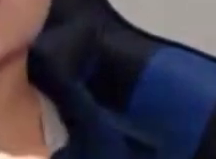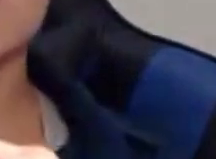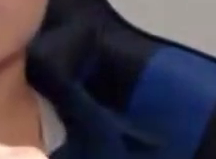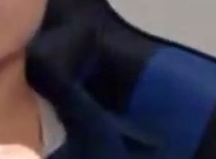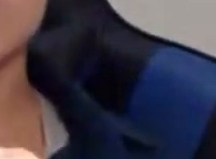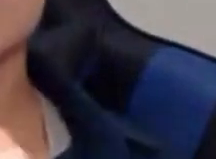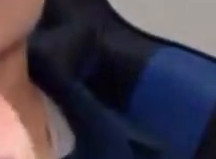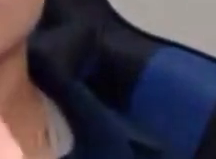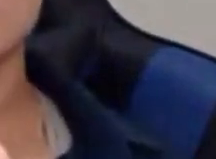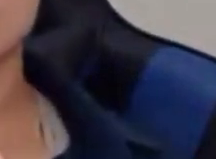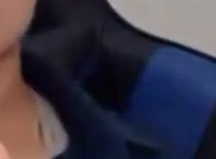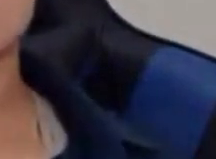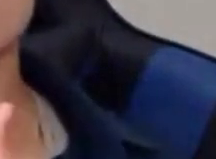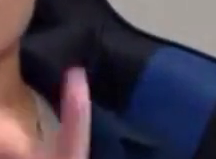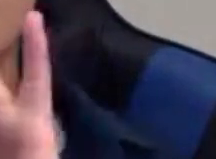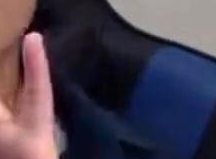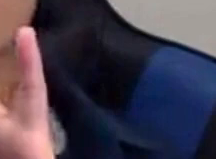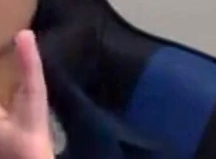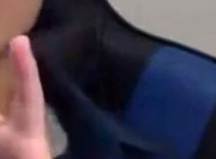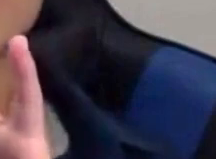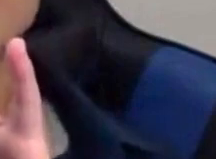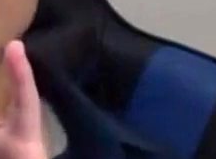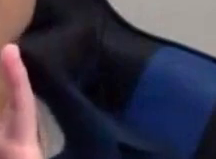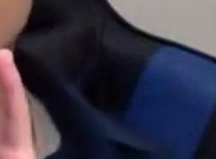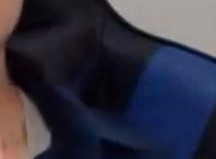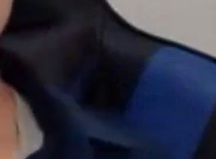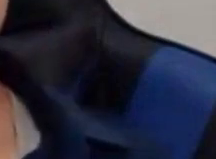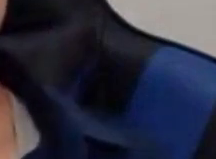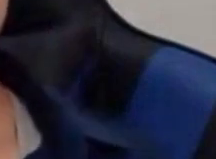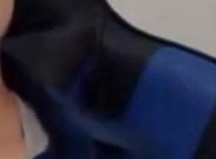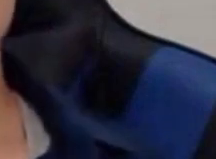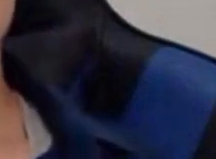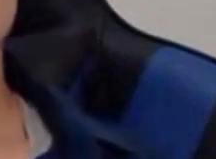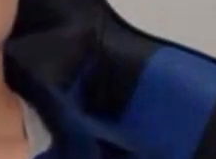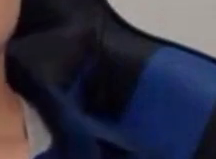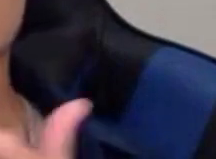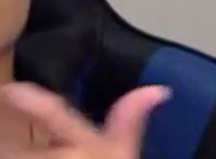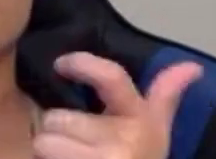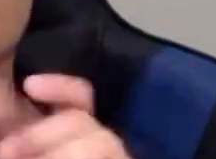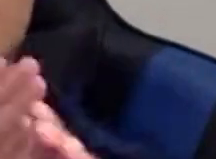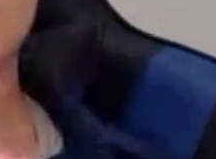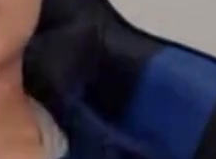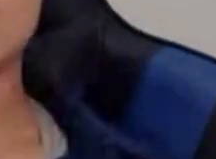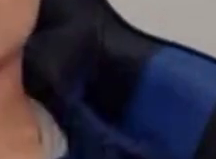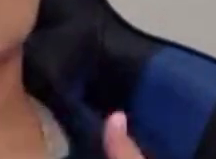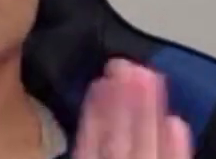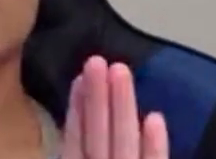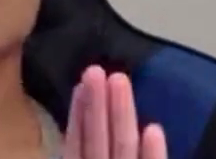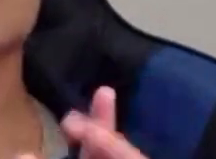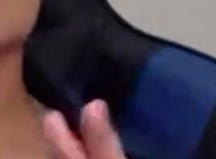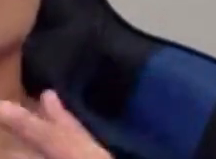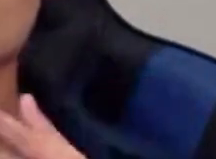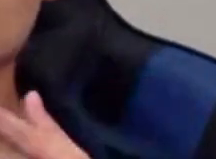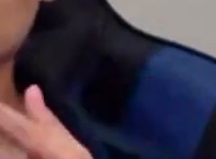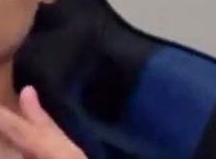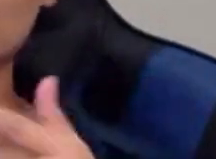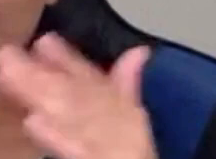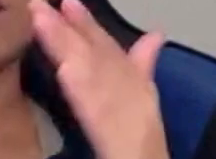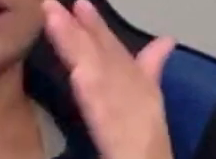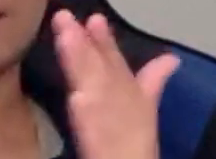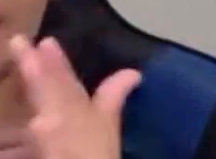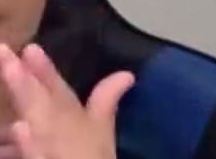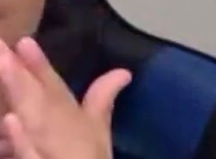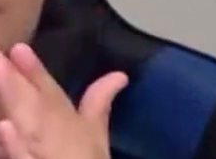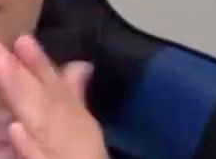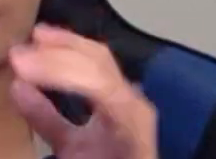end how we started by naming that one of the major ways to undermine the oppressive hierarchies that we experience is by undermining